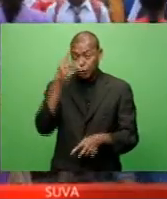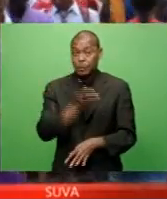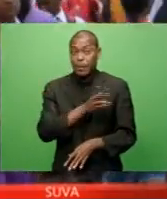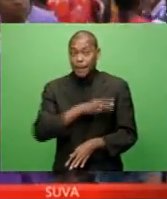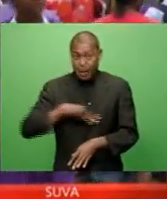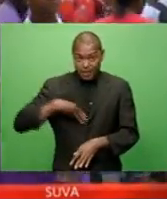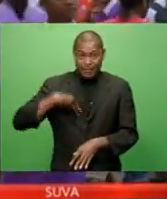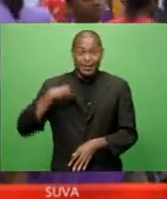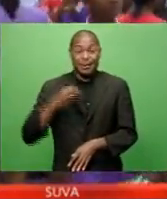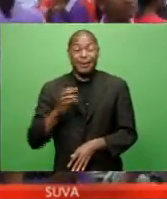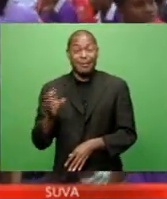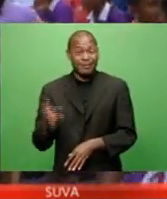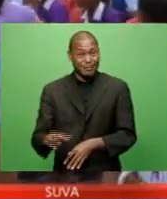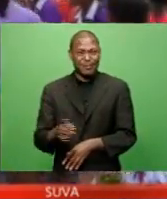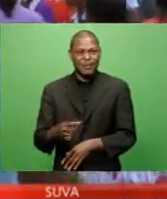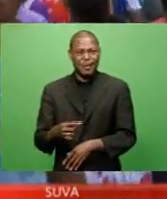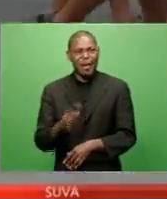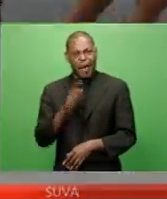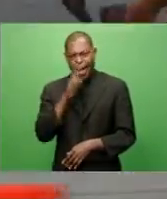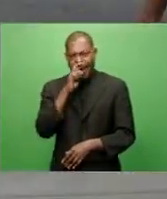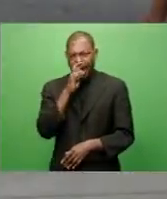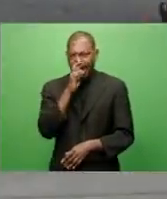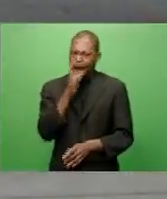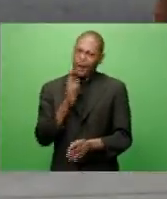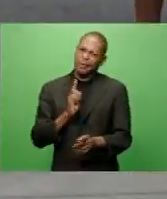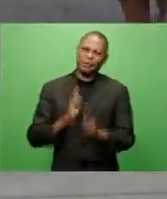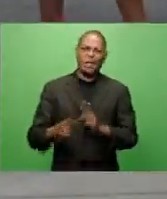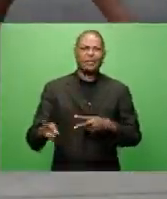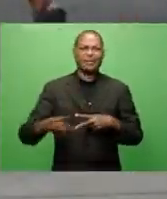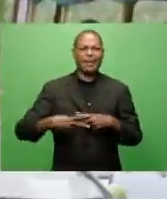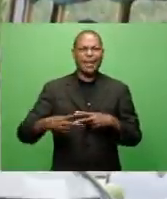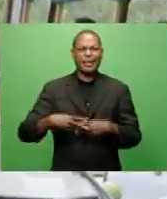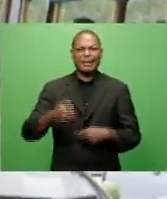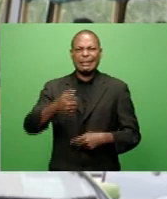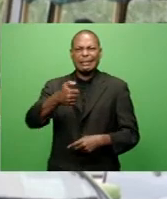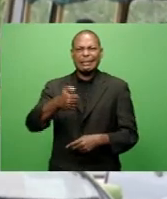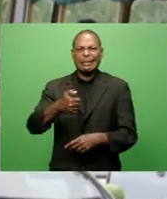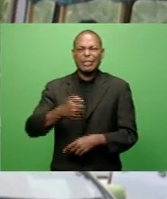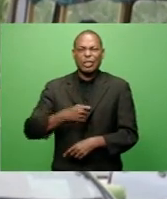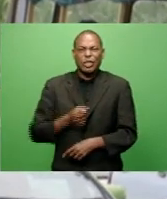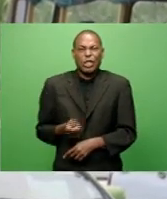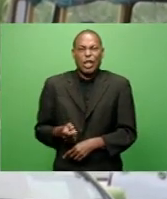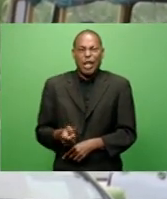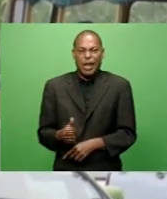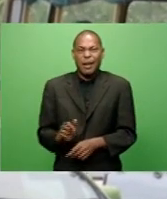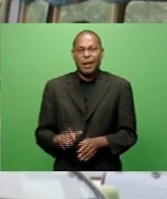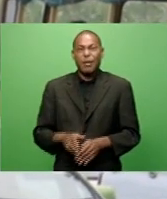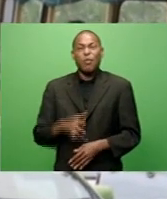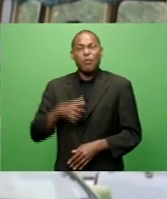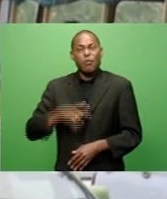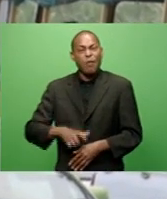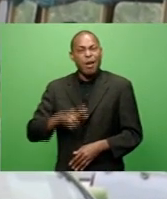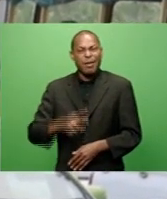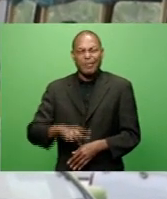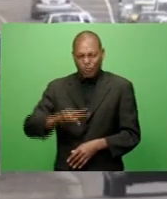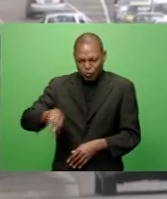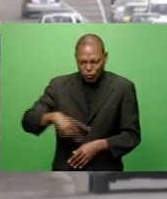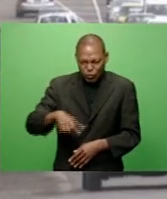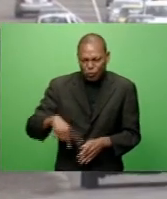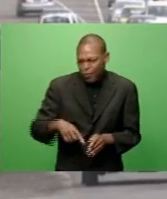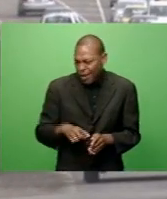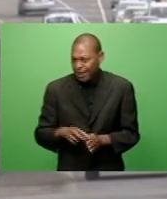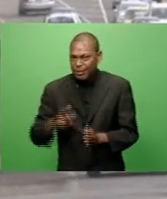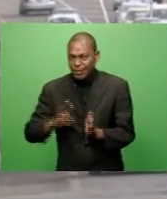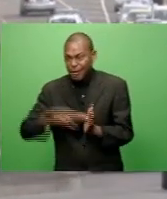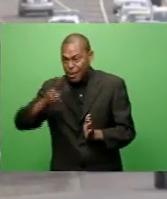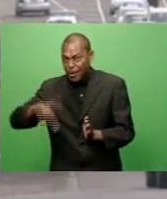can't get past the school gate as early as 6.15 a.m. and this is a situation currently being faced in the Suwanosori area.